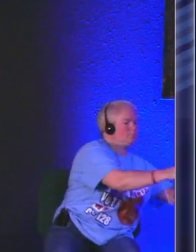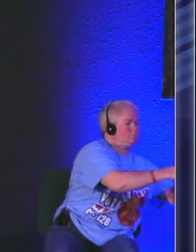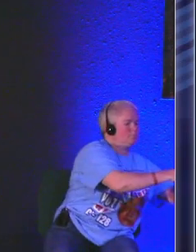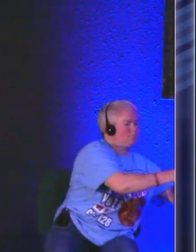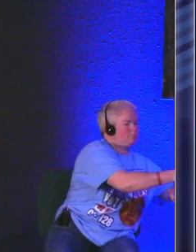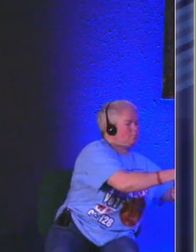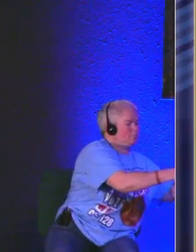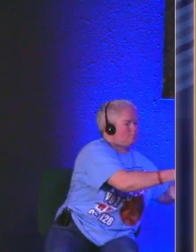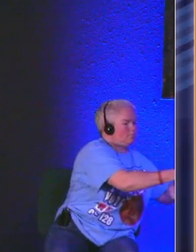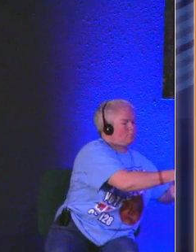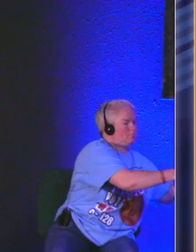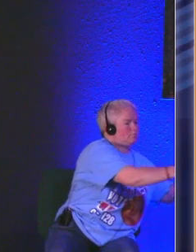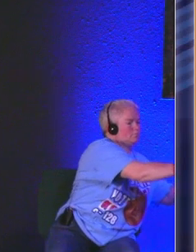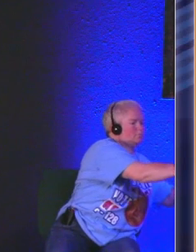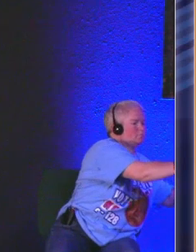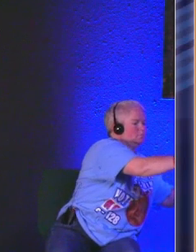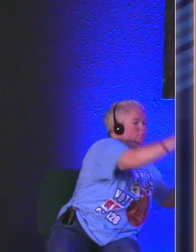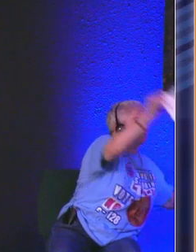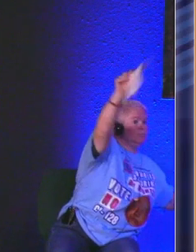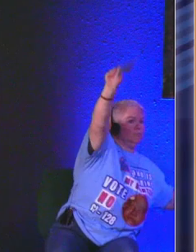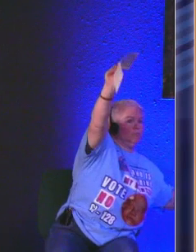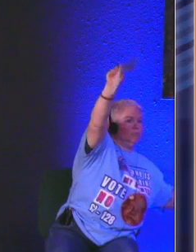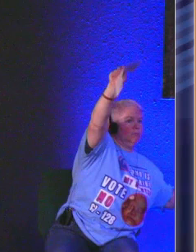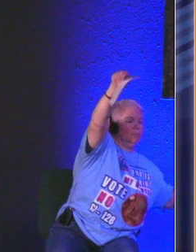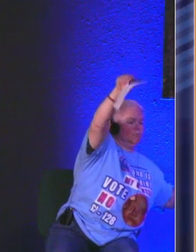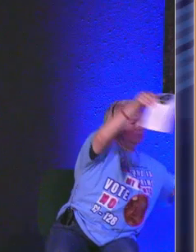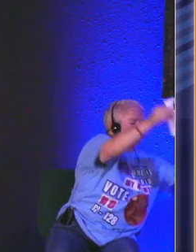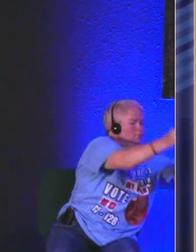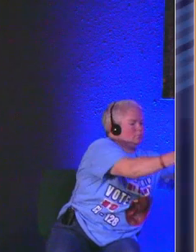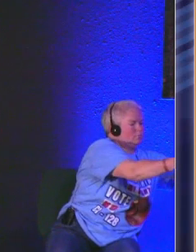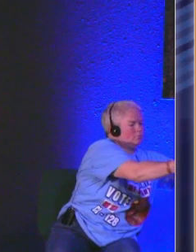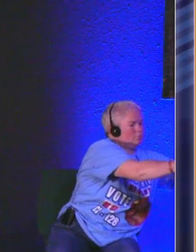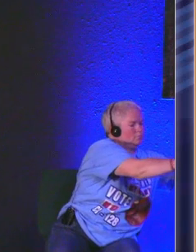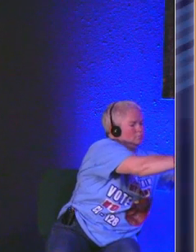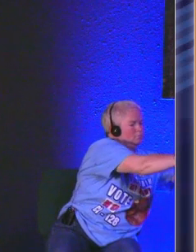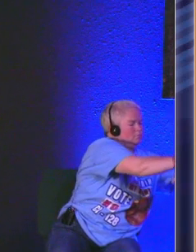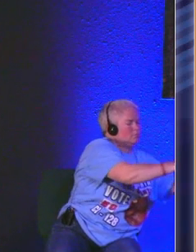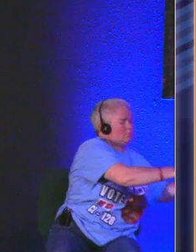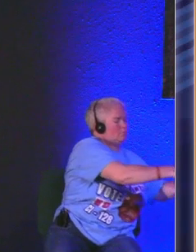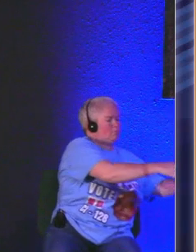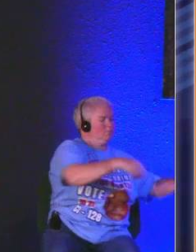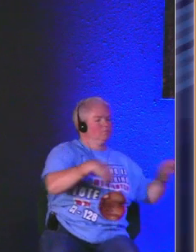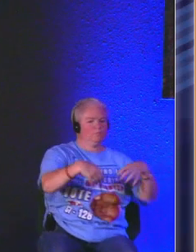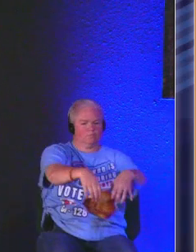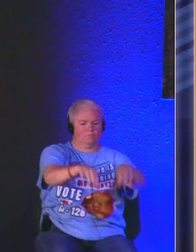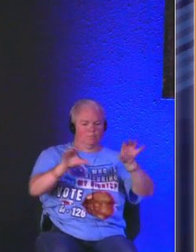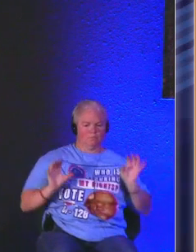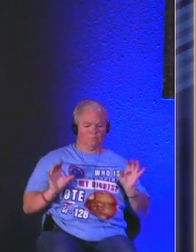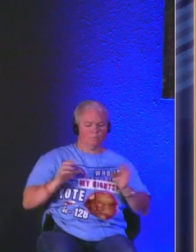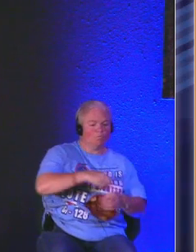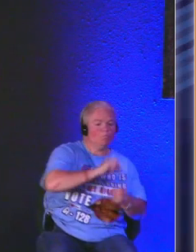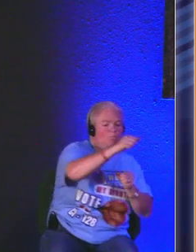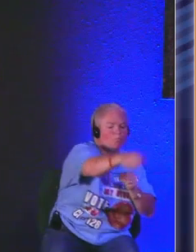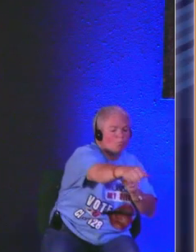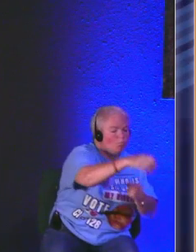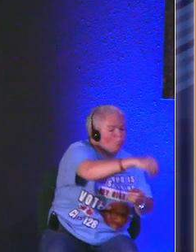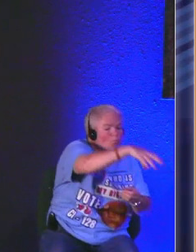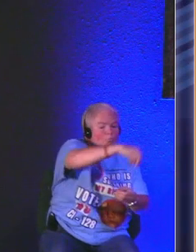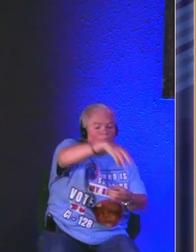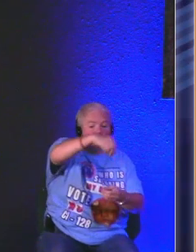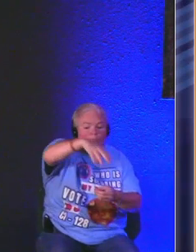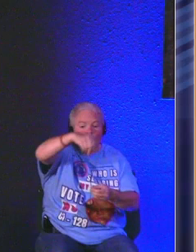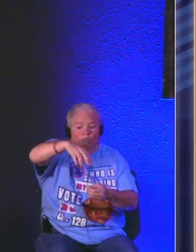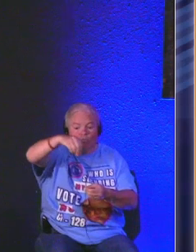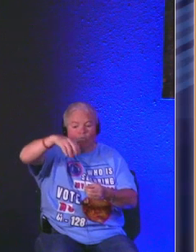announcements trunk or treats coming up this week isn't it so we have a great sign up um bring